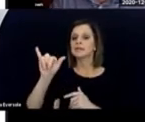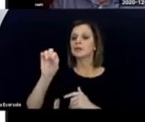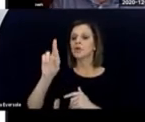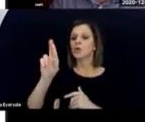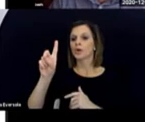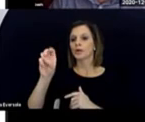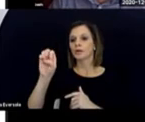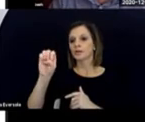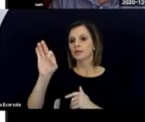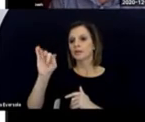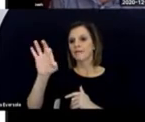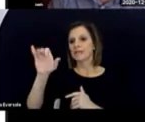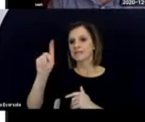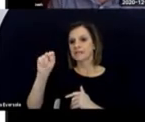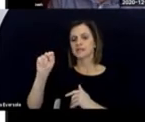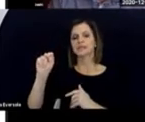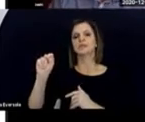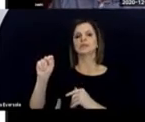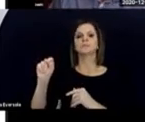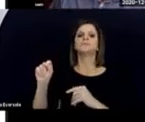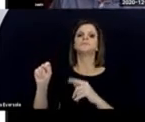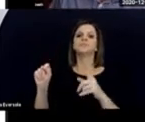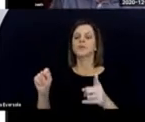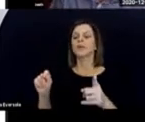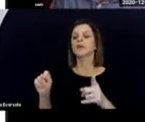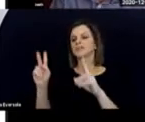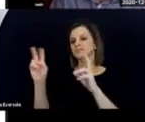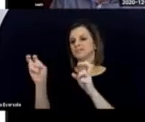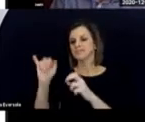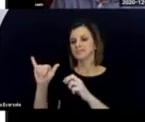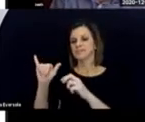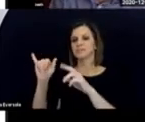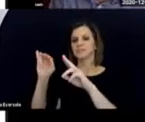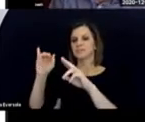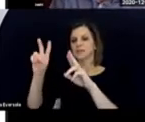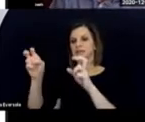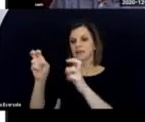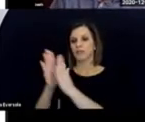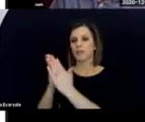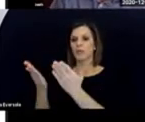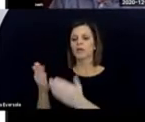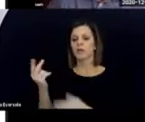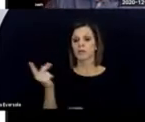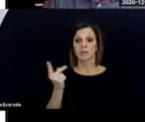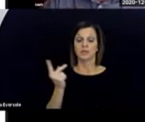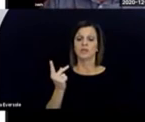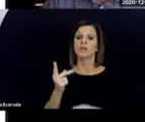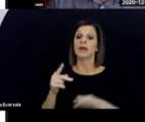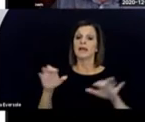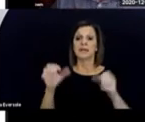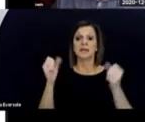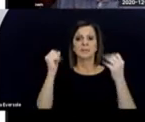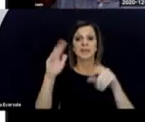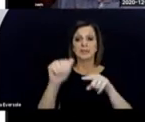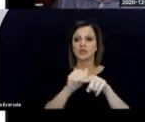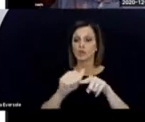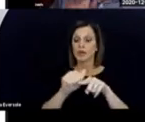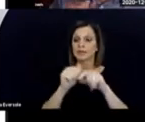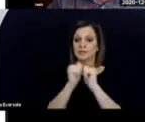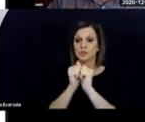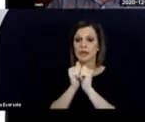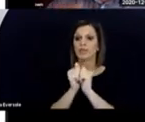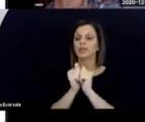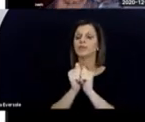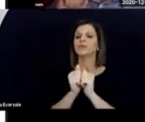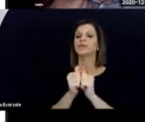make a difference. And Julie and I have done a number of presentations and trainings together, where we're